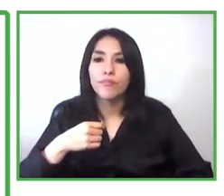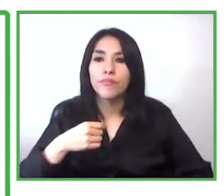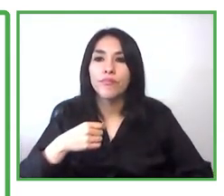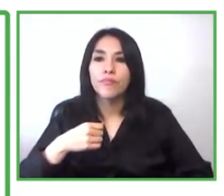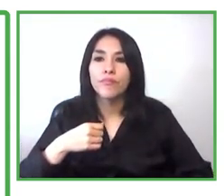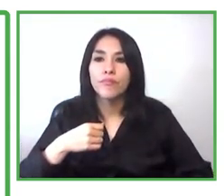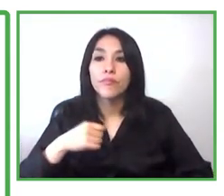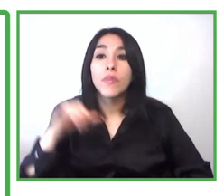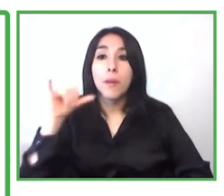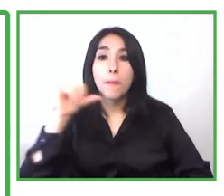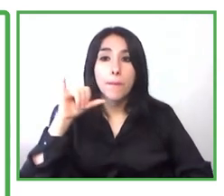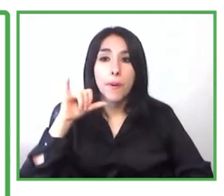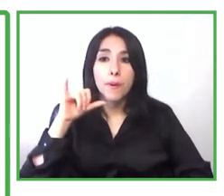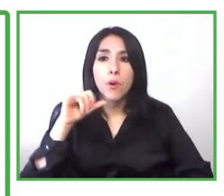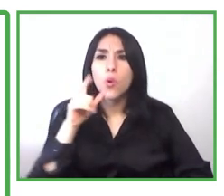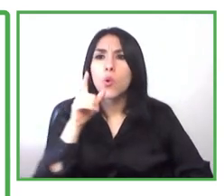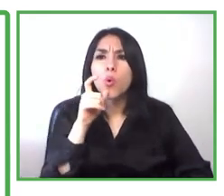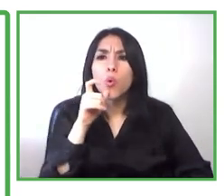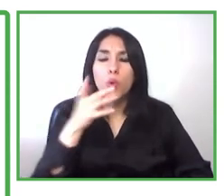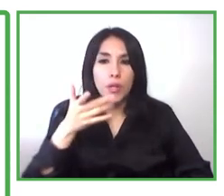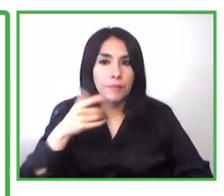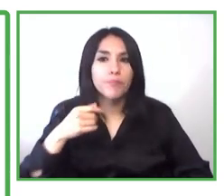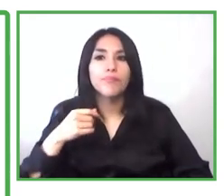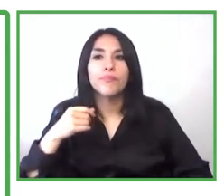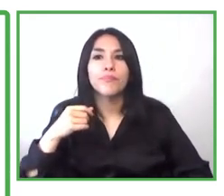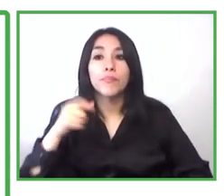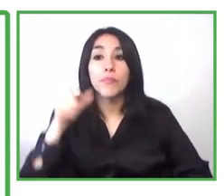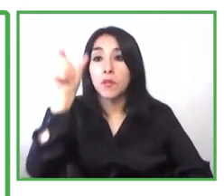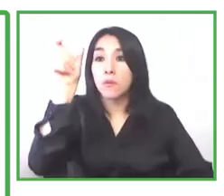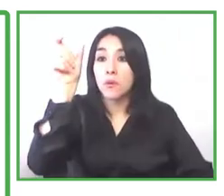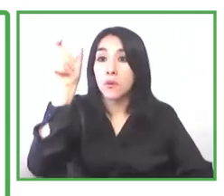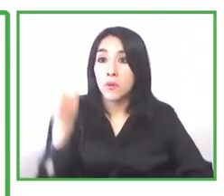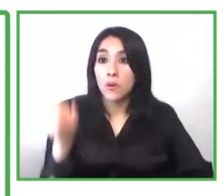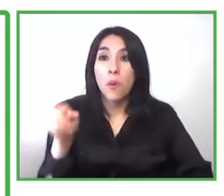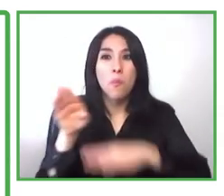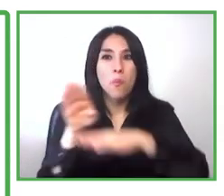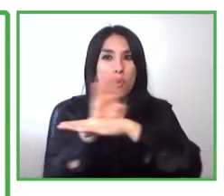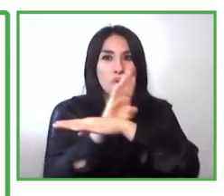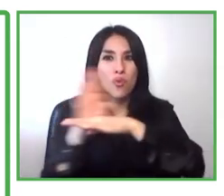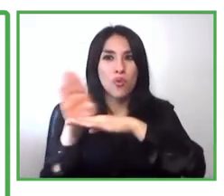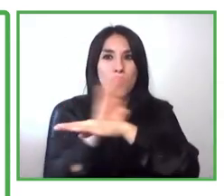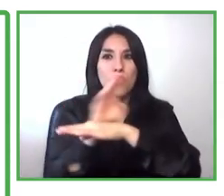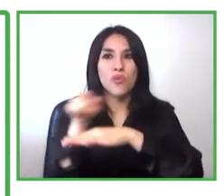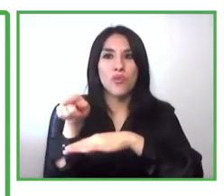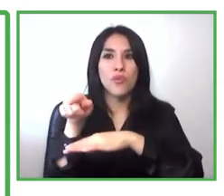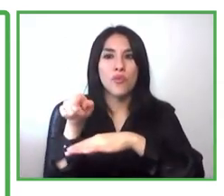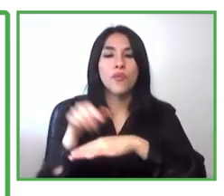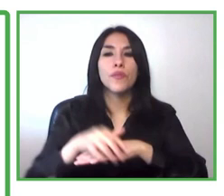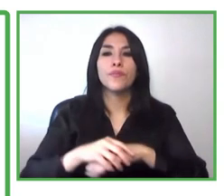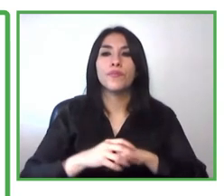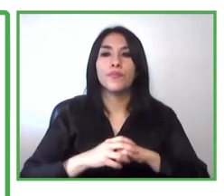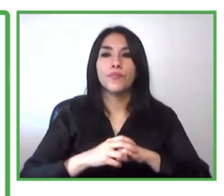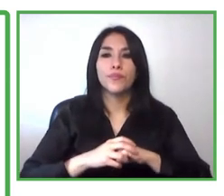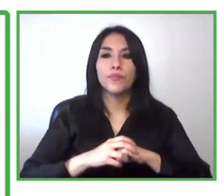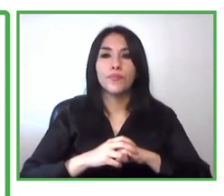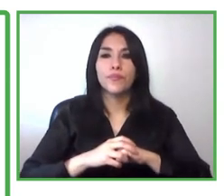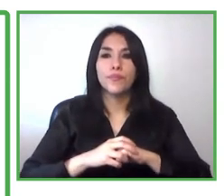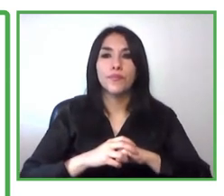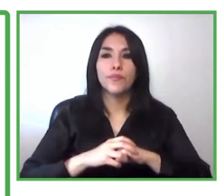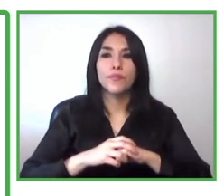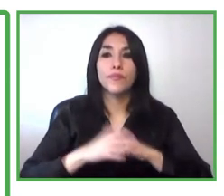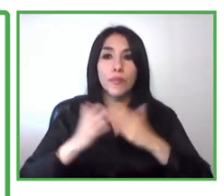entrepreneurs to succeed in the market yeah that's the first problem we are trying to respond but